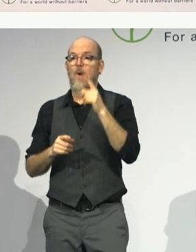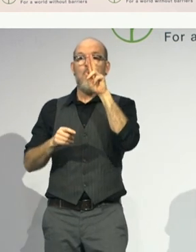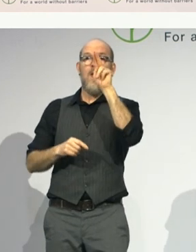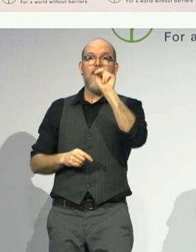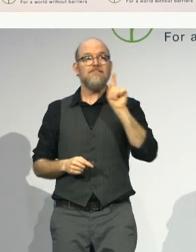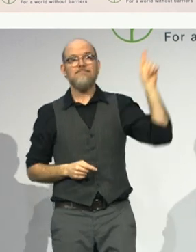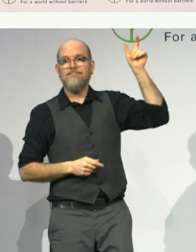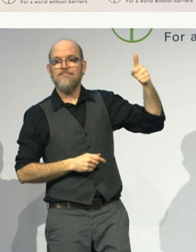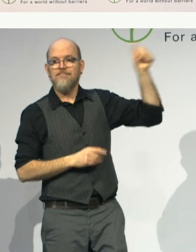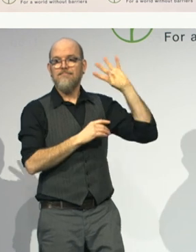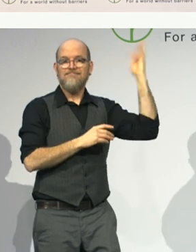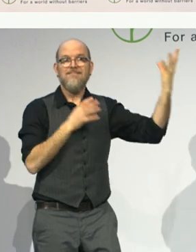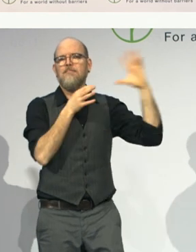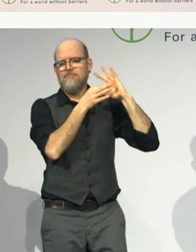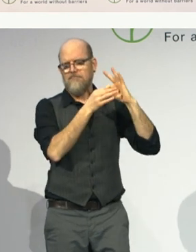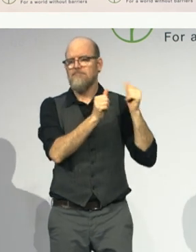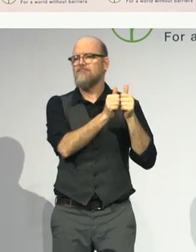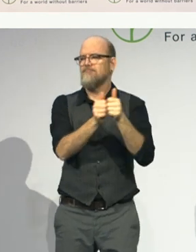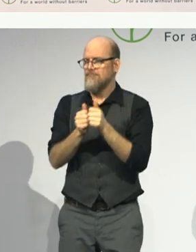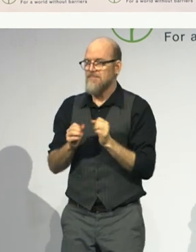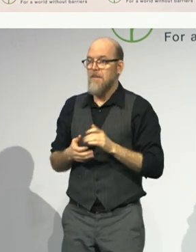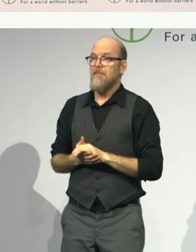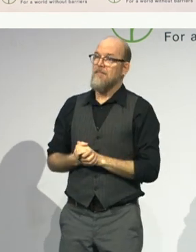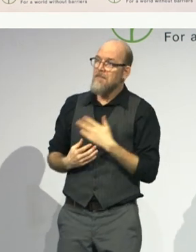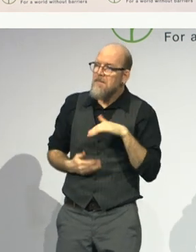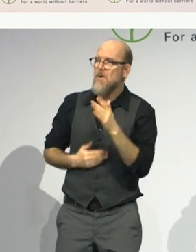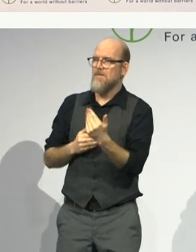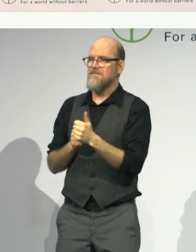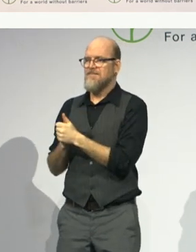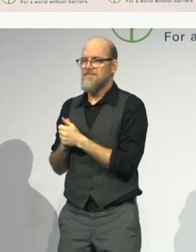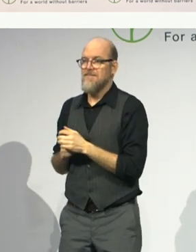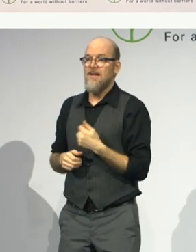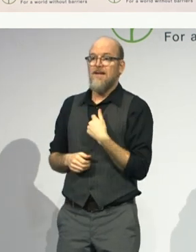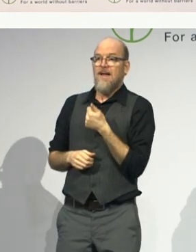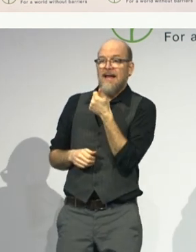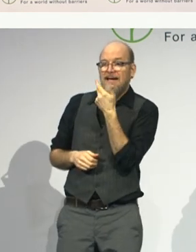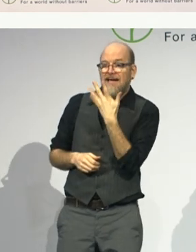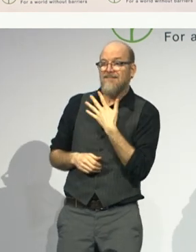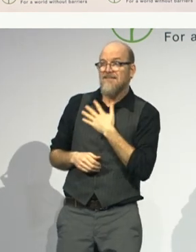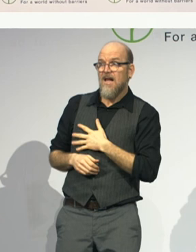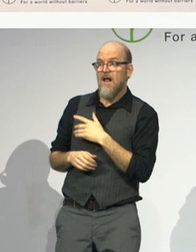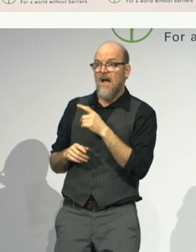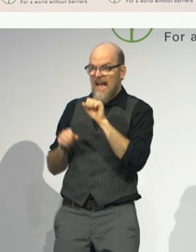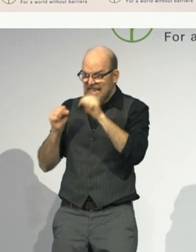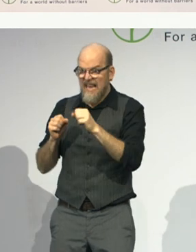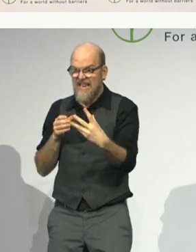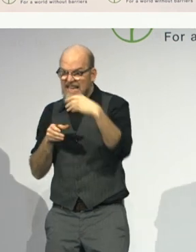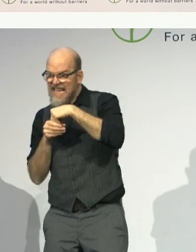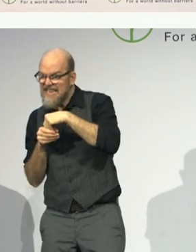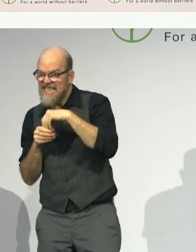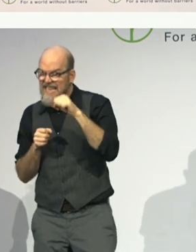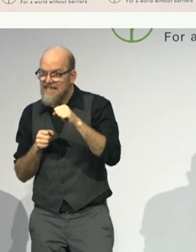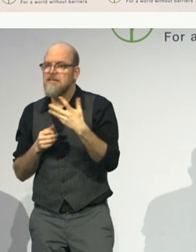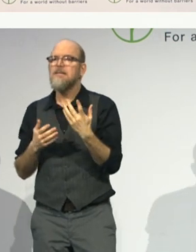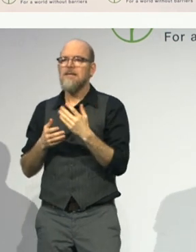a couple things? One, let's ensure that every country signs the CRPD and that every